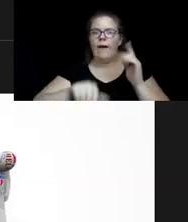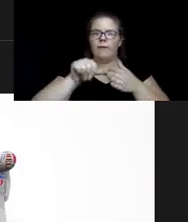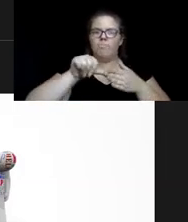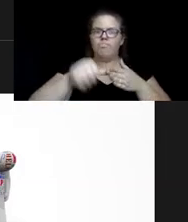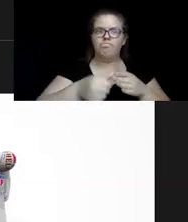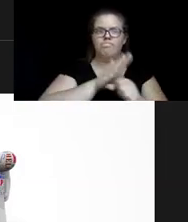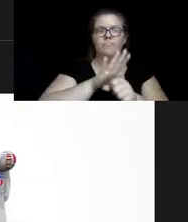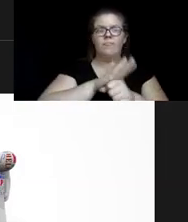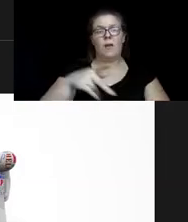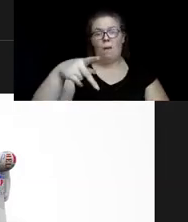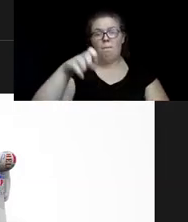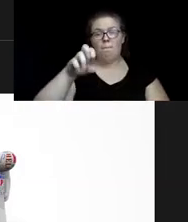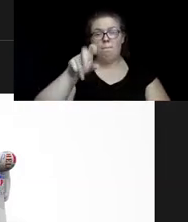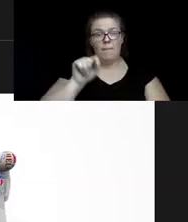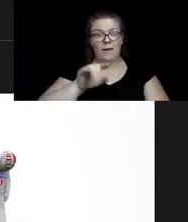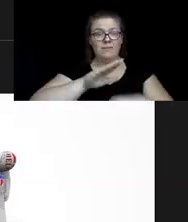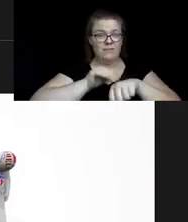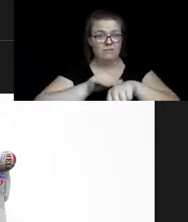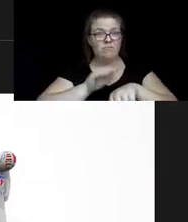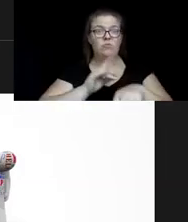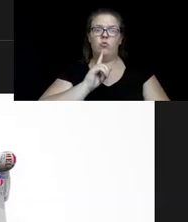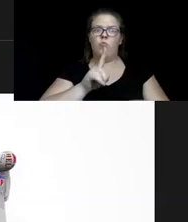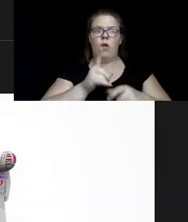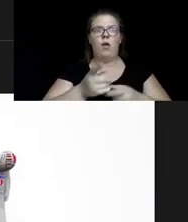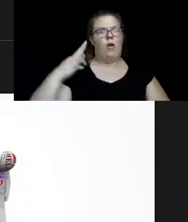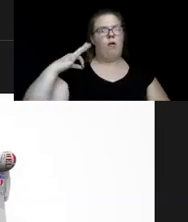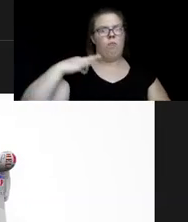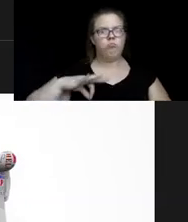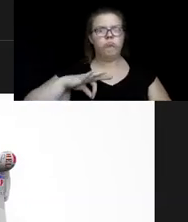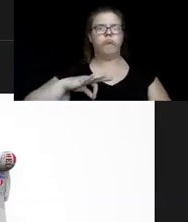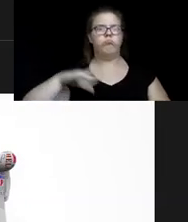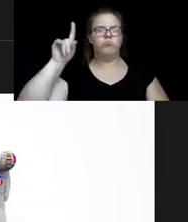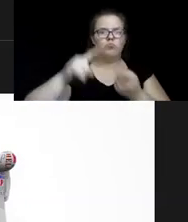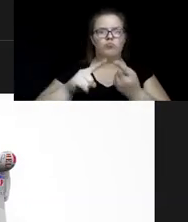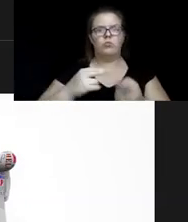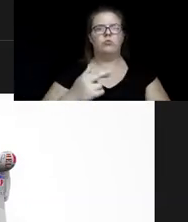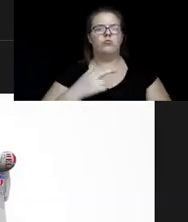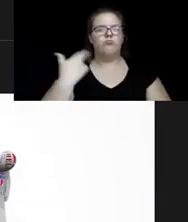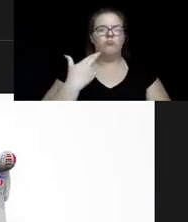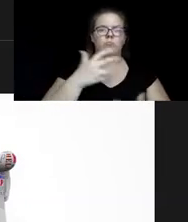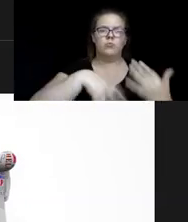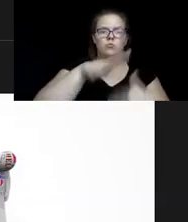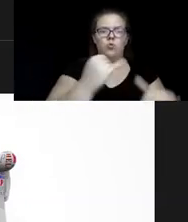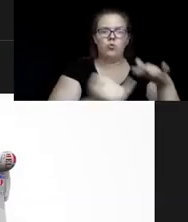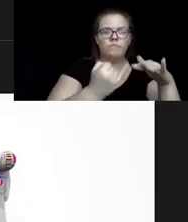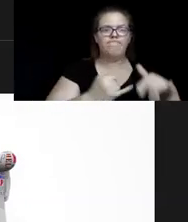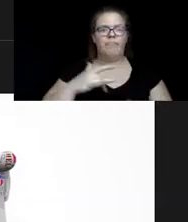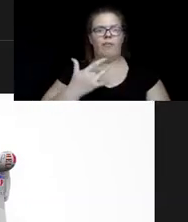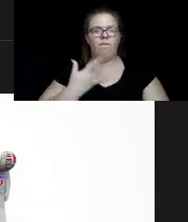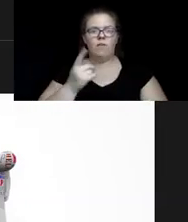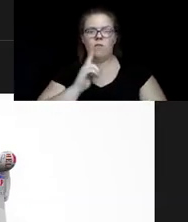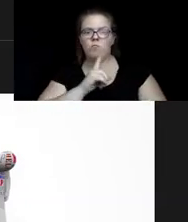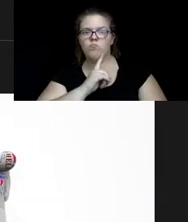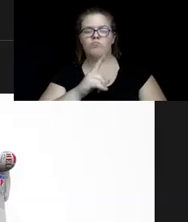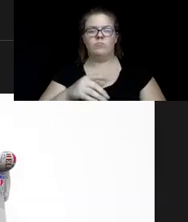are really a wonderful thing for social isolation and loneliness. All throughout the research, it shows how much is beneficial.